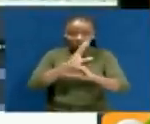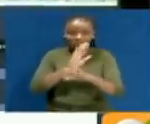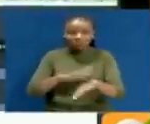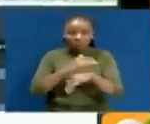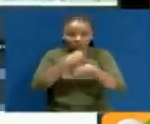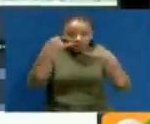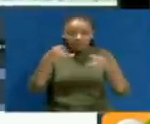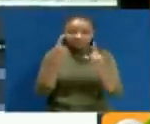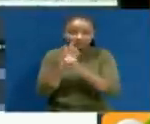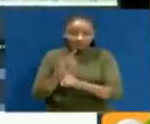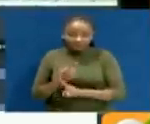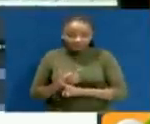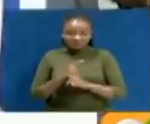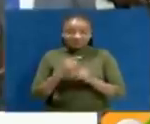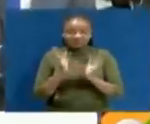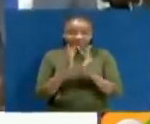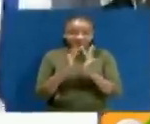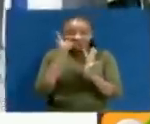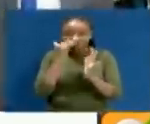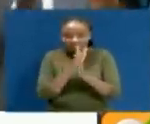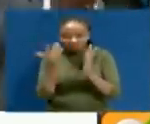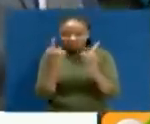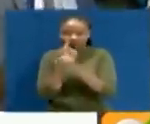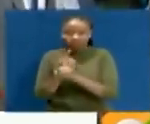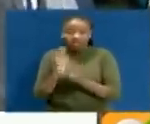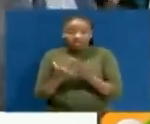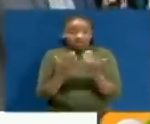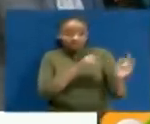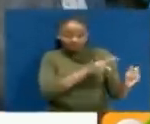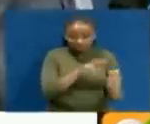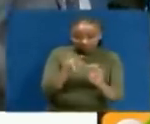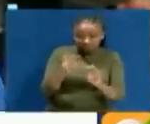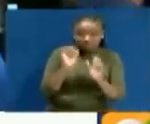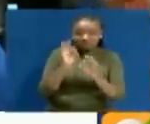service on social media, to reach those who are not able to attend the service.